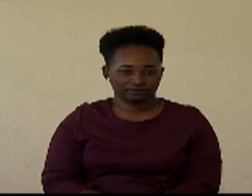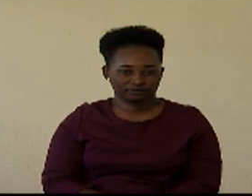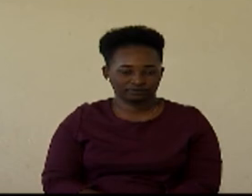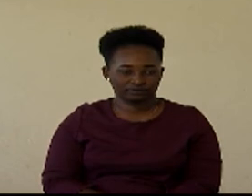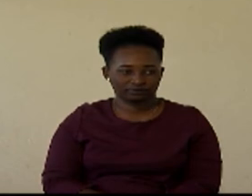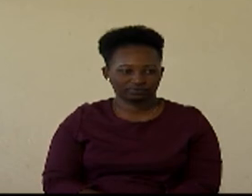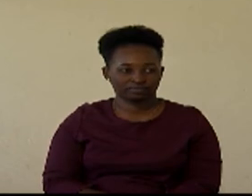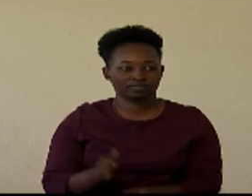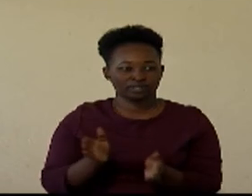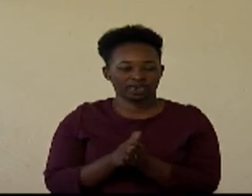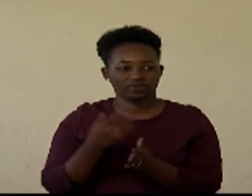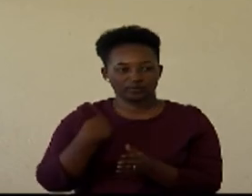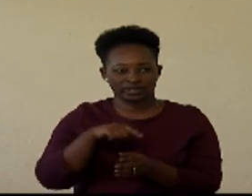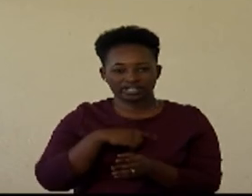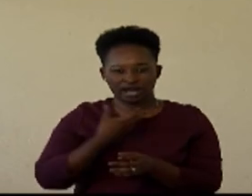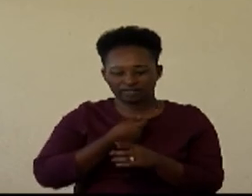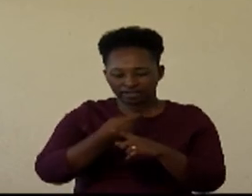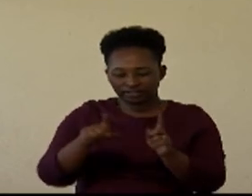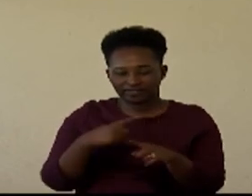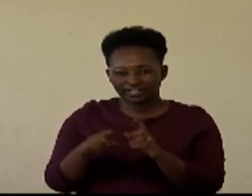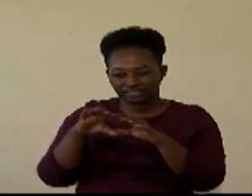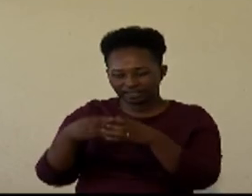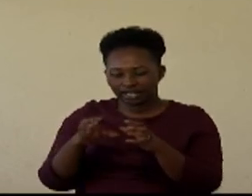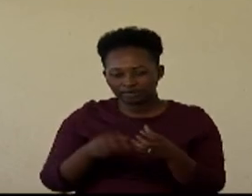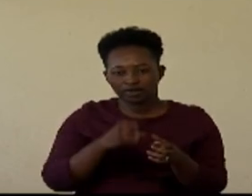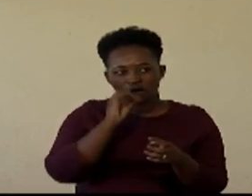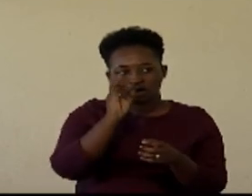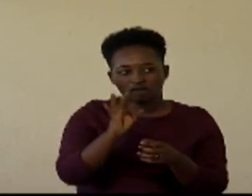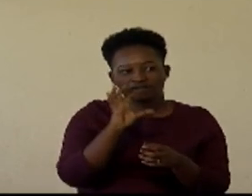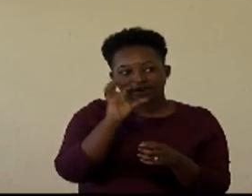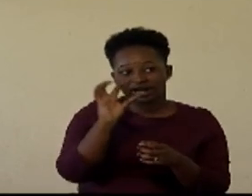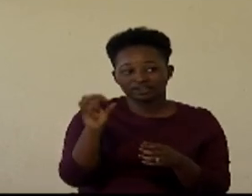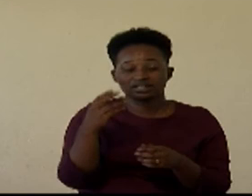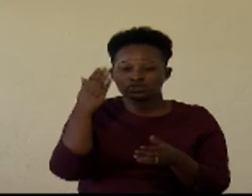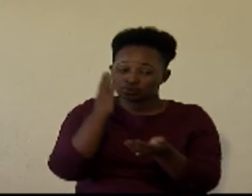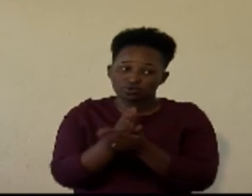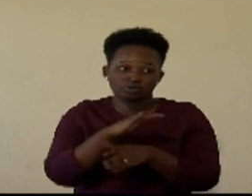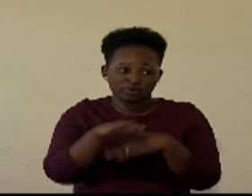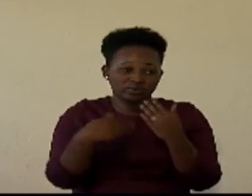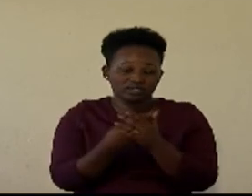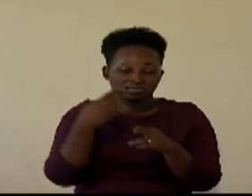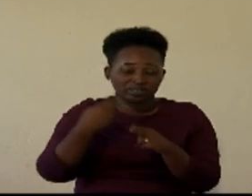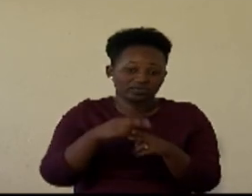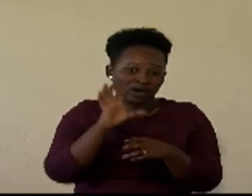cancers so we end up having different types of substances that are able to cause cancers including viruses